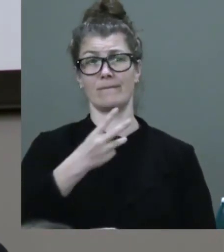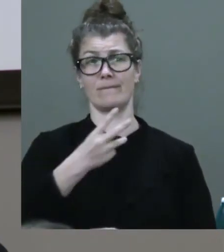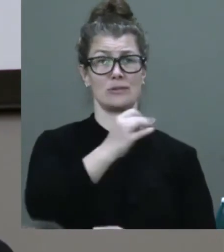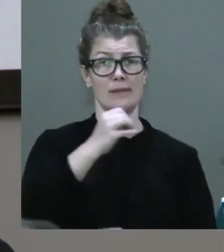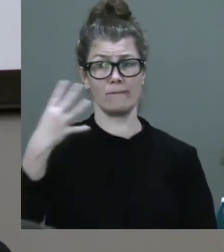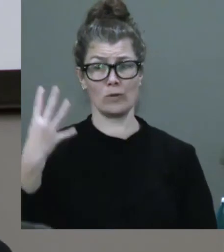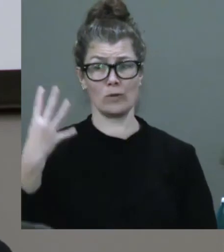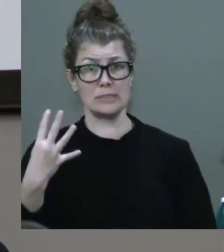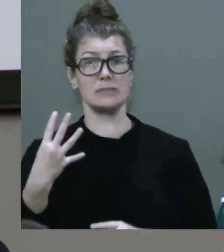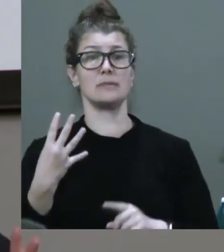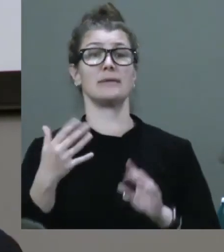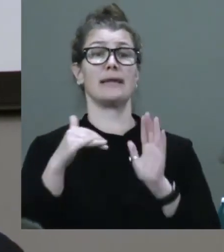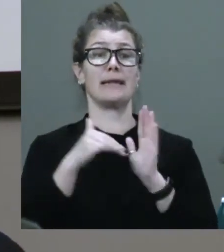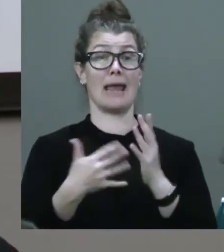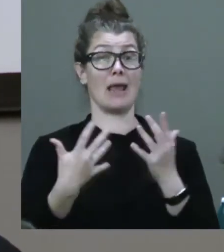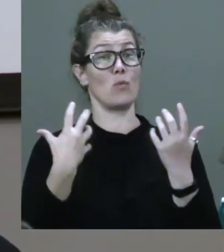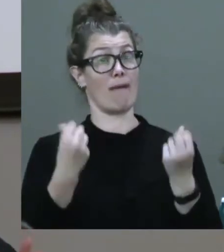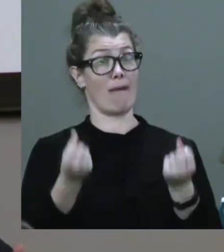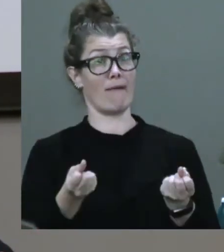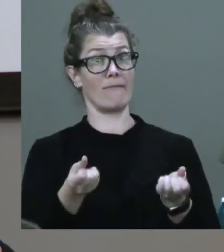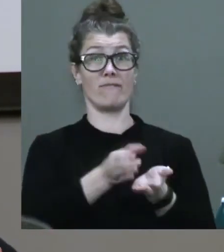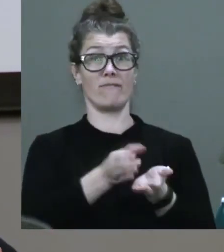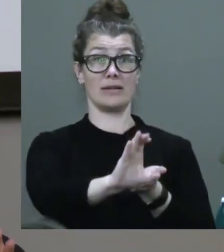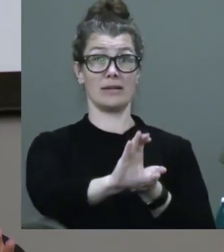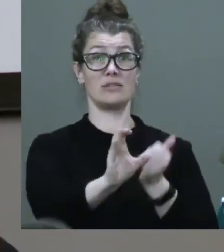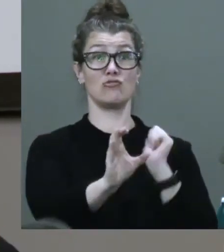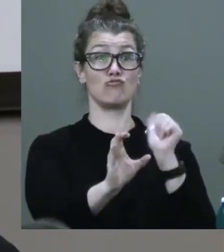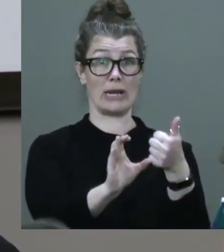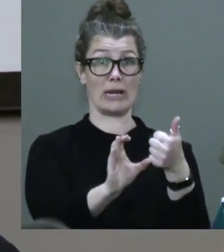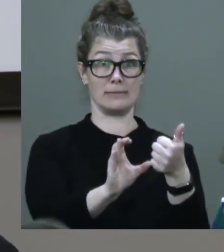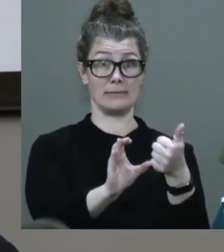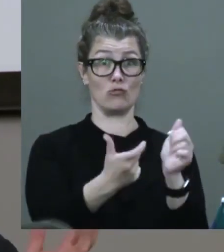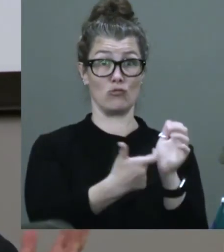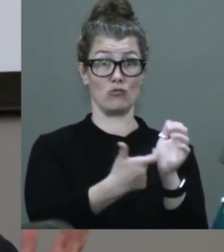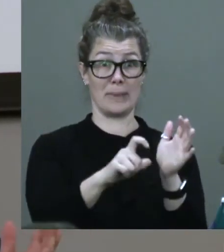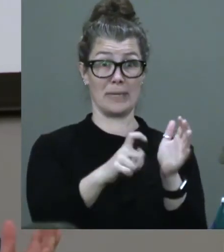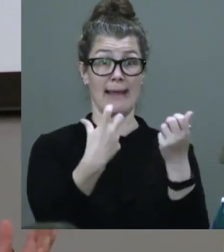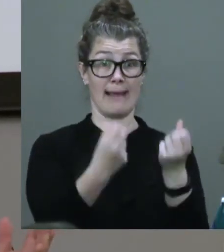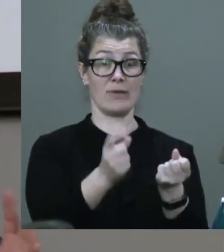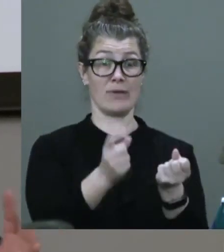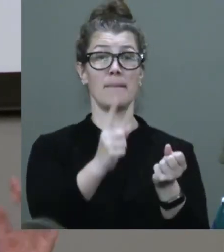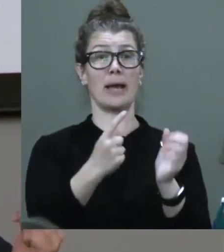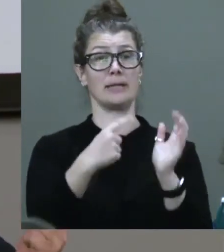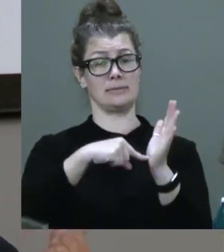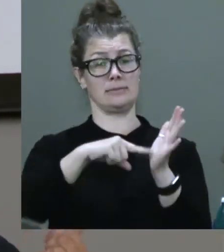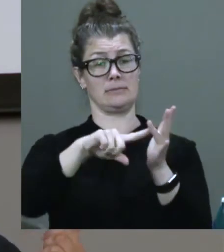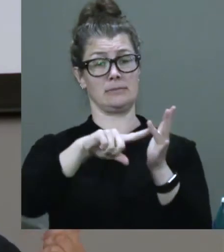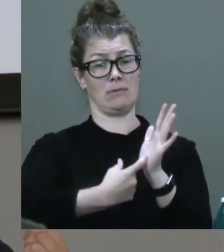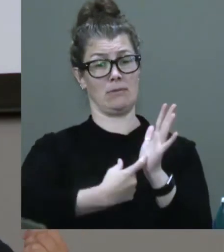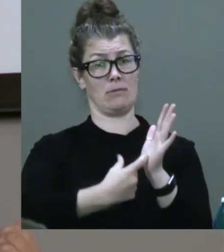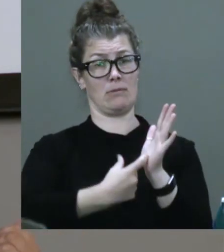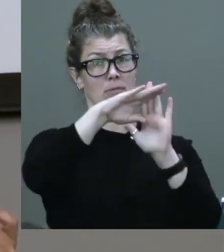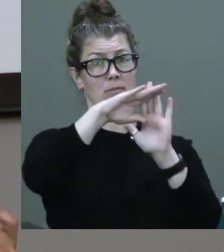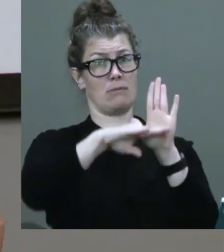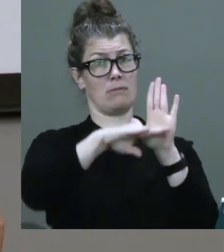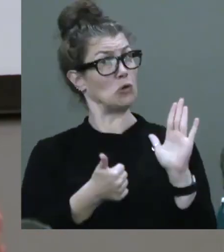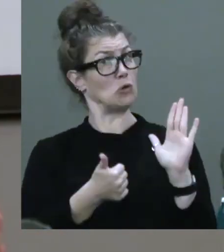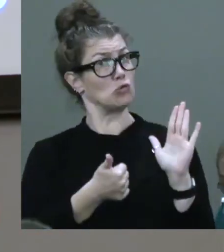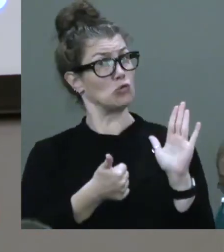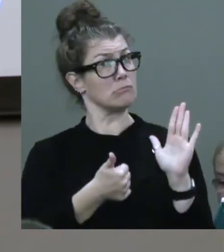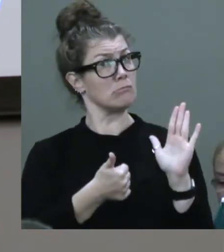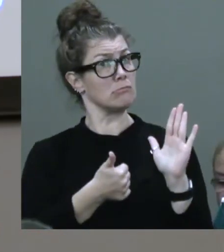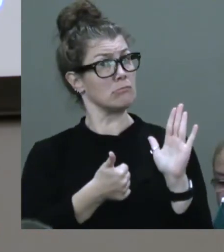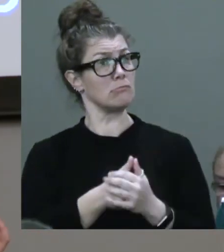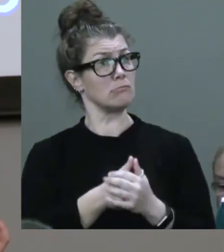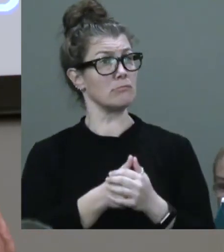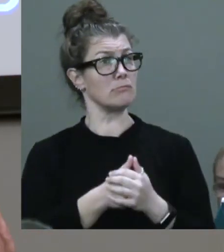got it now. It's well-funded. Great. The terms of reference are broadly good. Fantastic. There